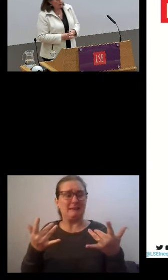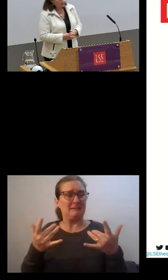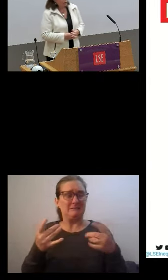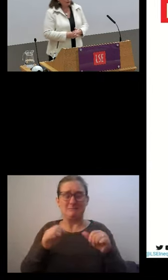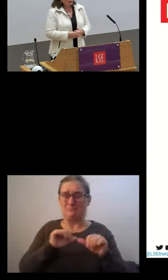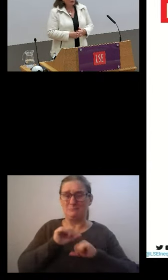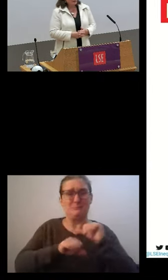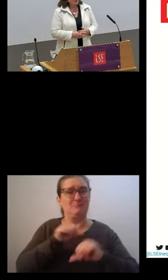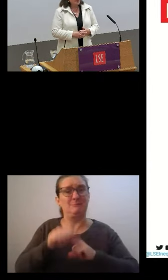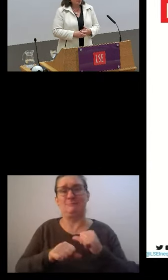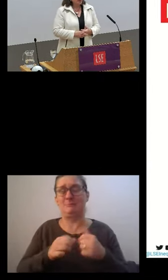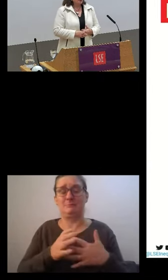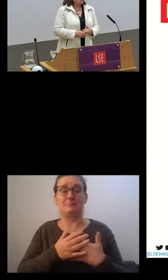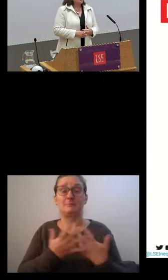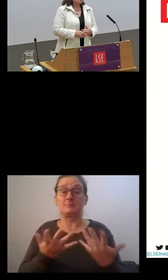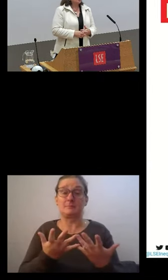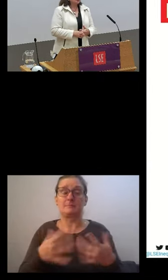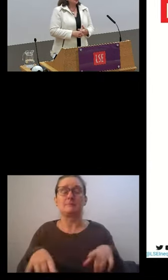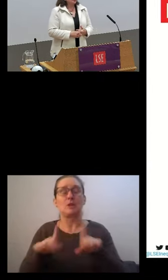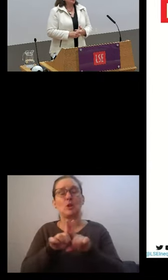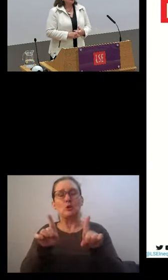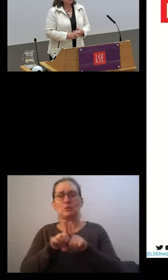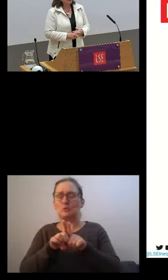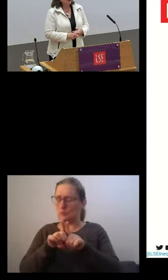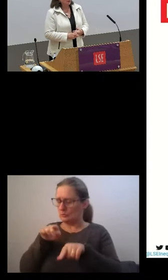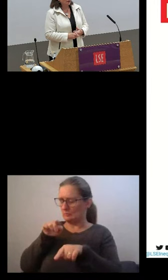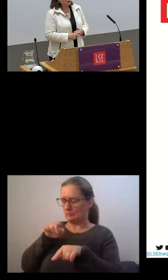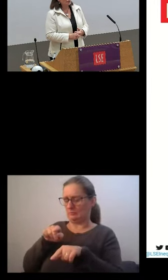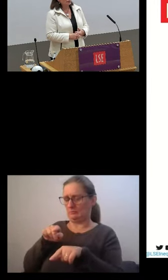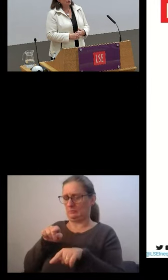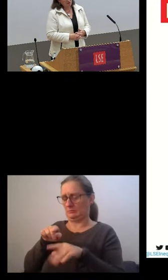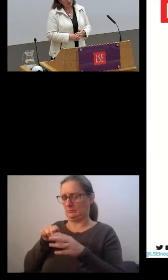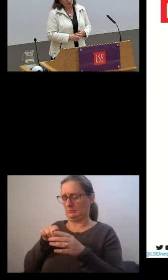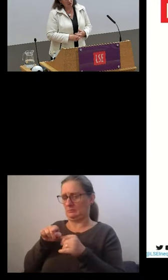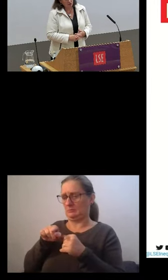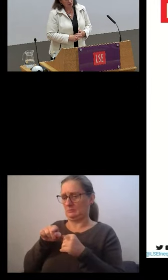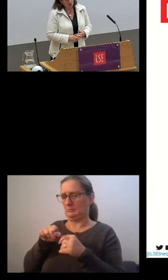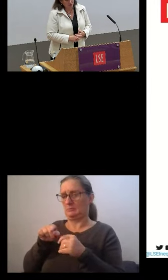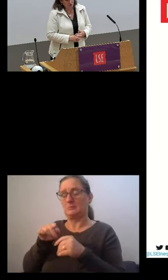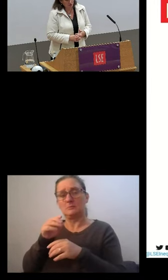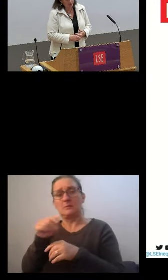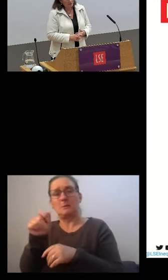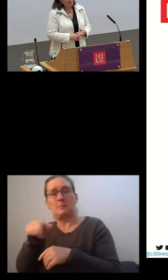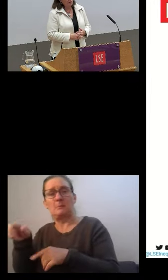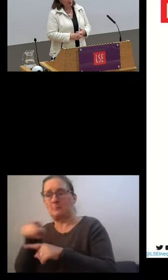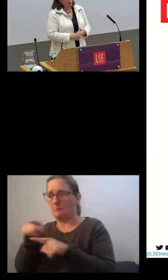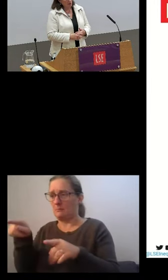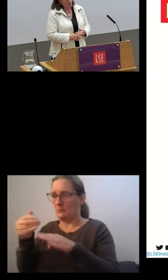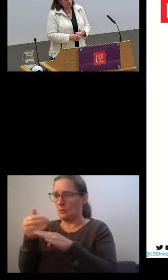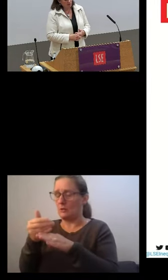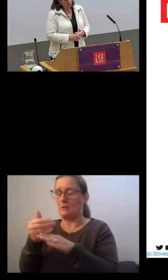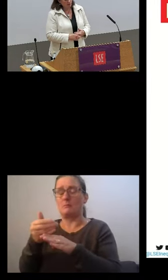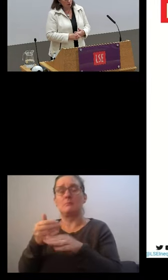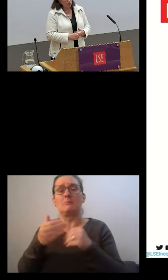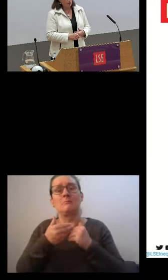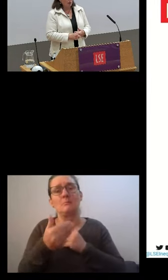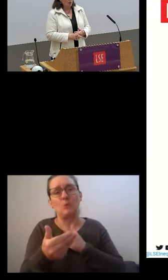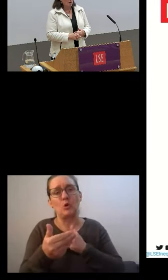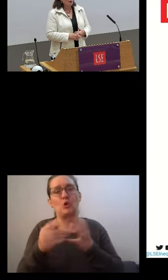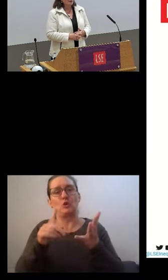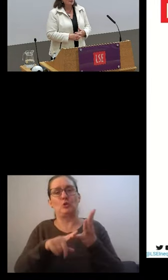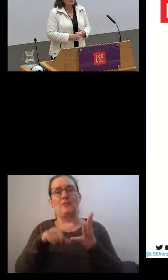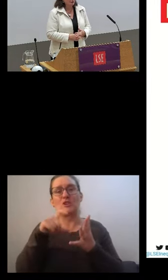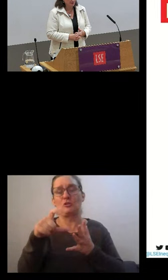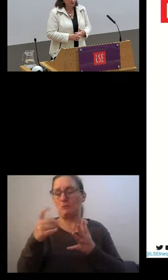We also know that there's an increasing proportion of workers who are receiving universal credit, even though they are working, or who